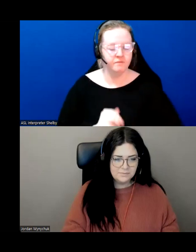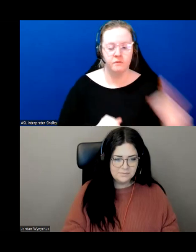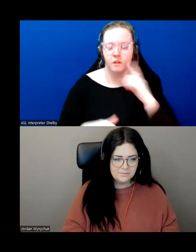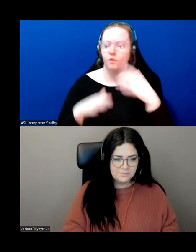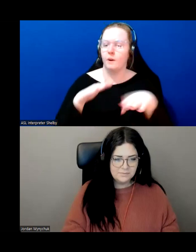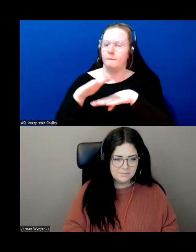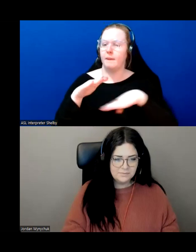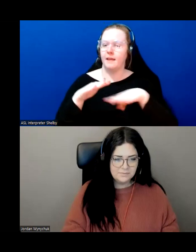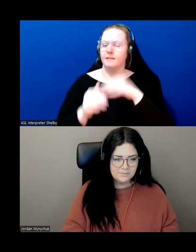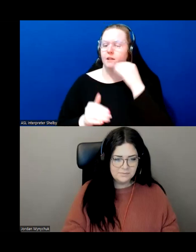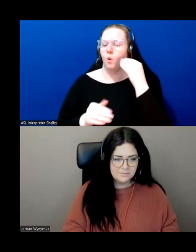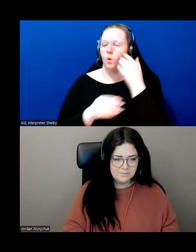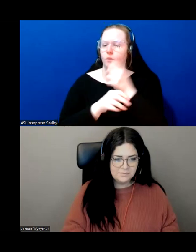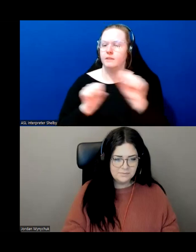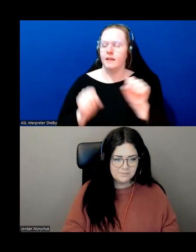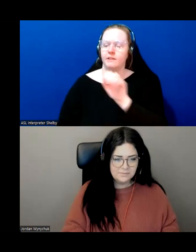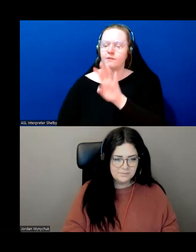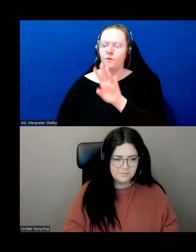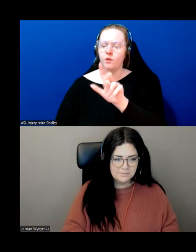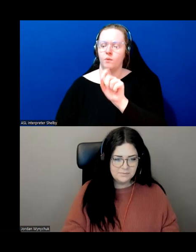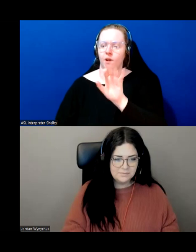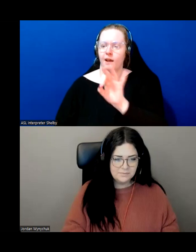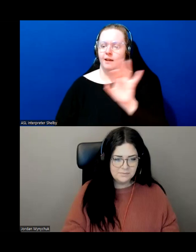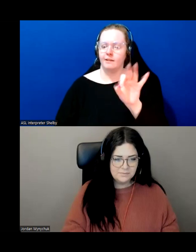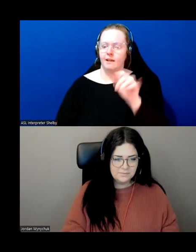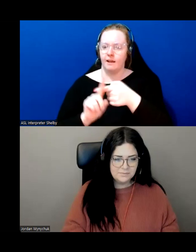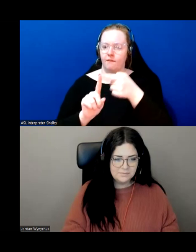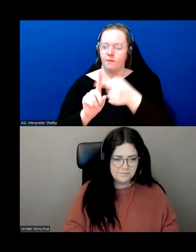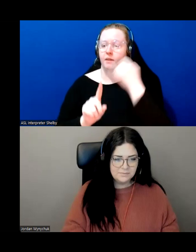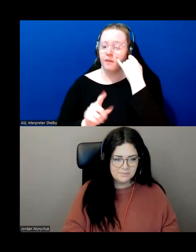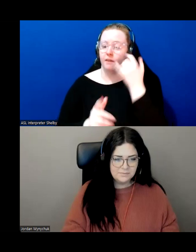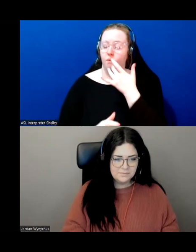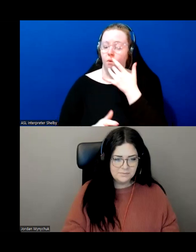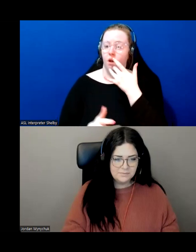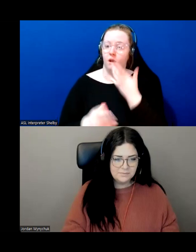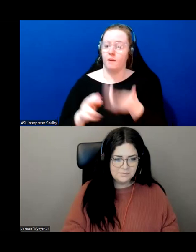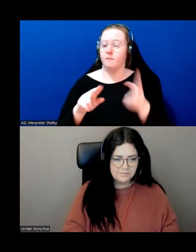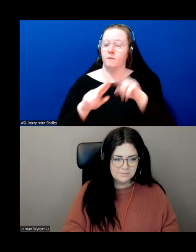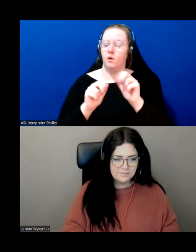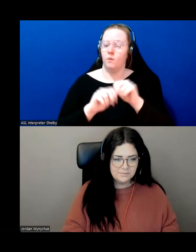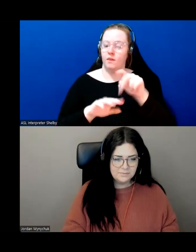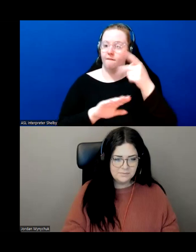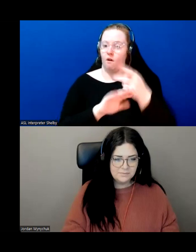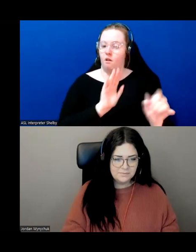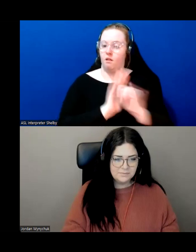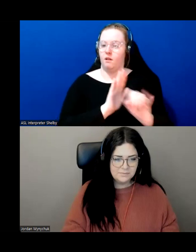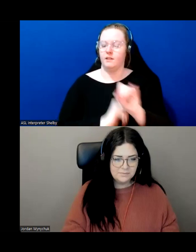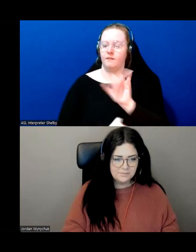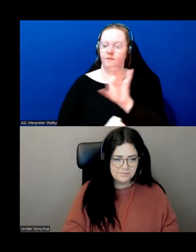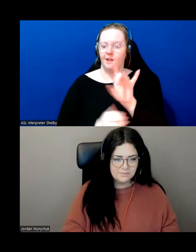um if you want to have home safe with fall detection uh it'd be 58.95 a month plus uh taxes